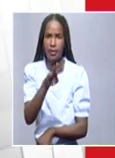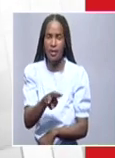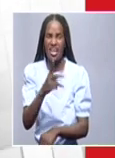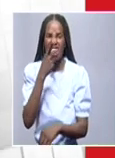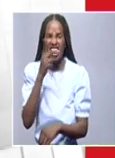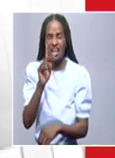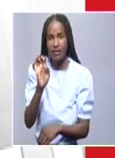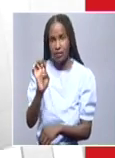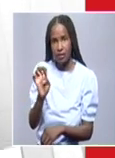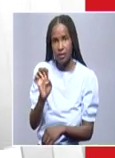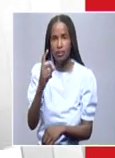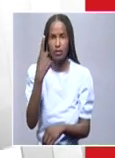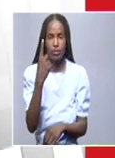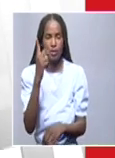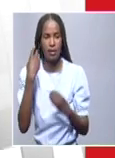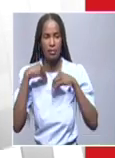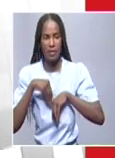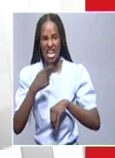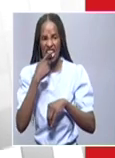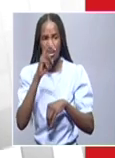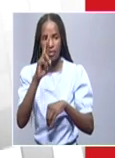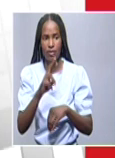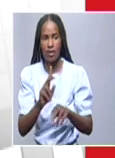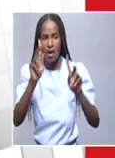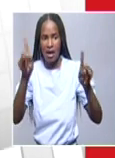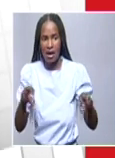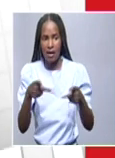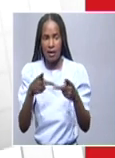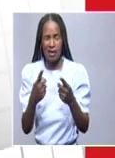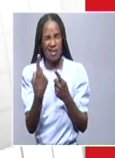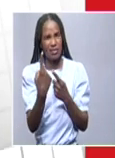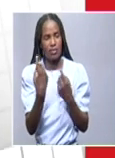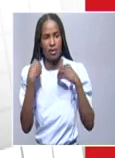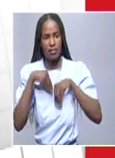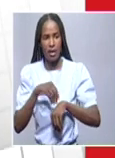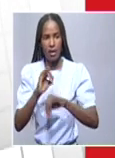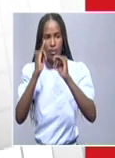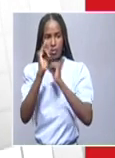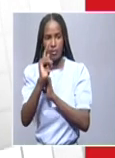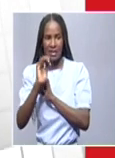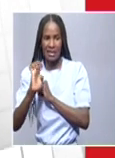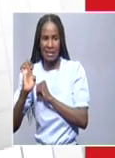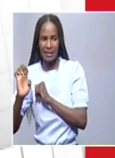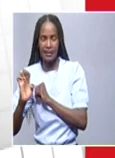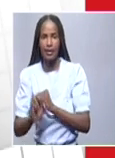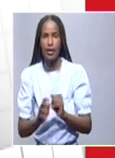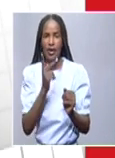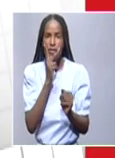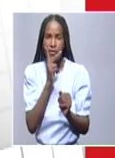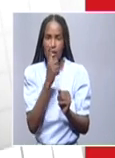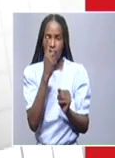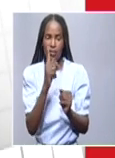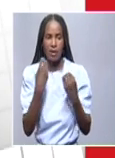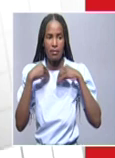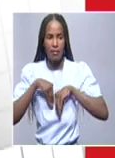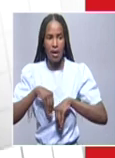Kavango East, 1 case at Rundu. Karas region, 1 case at Yedman Swap. Kunene region, 1 case at